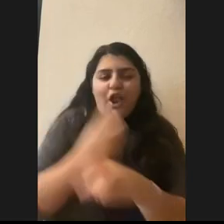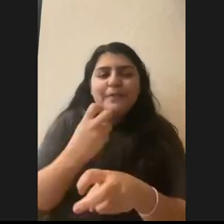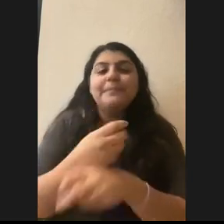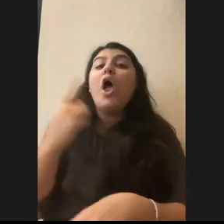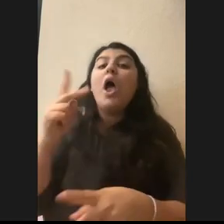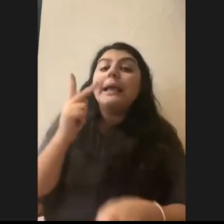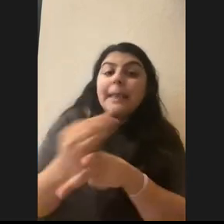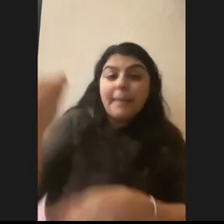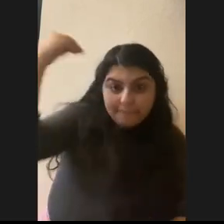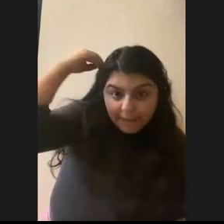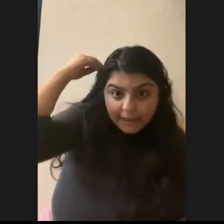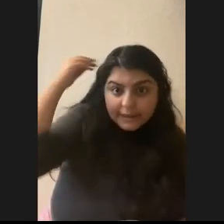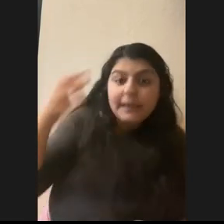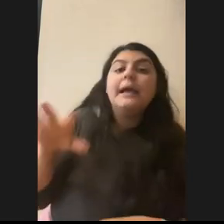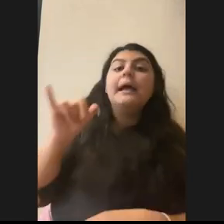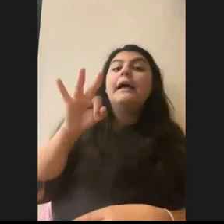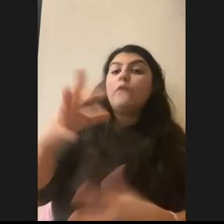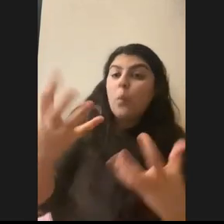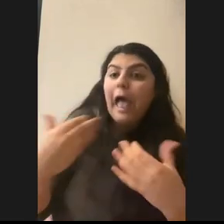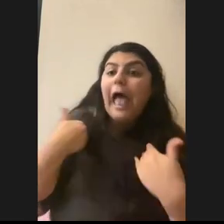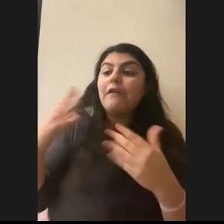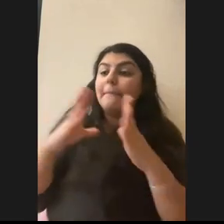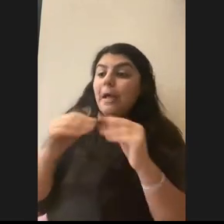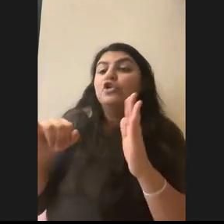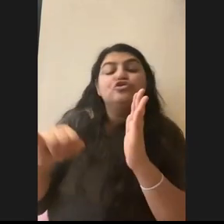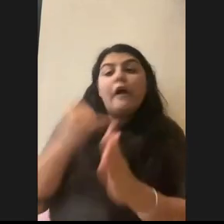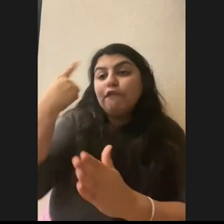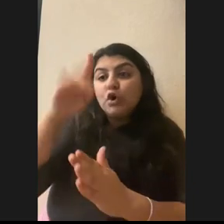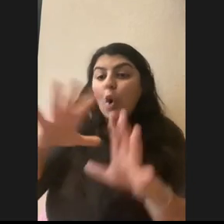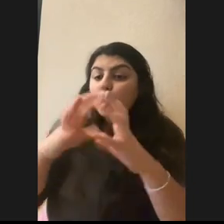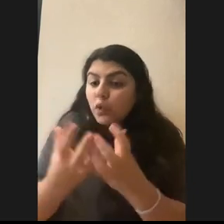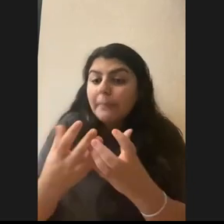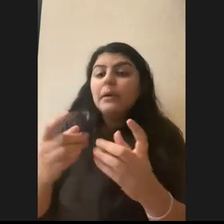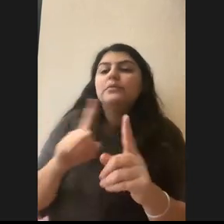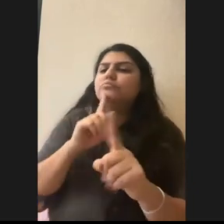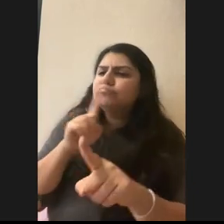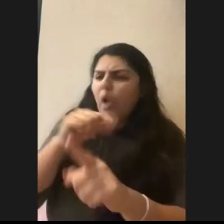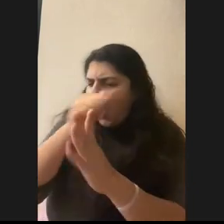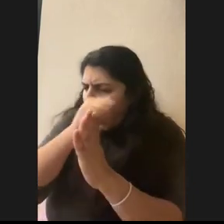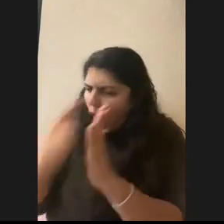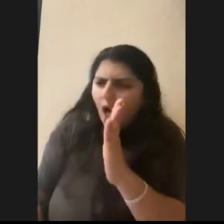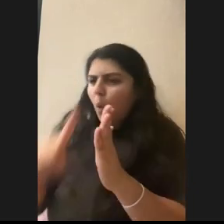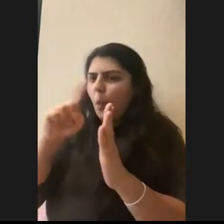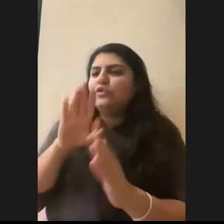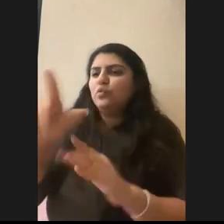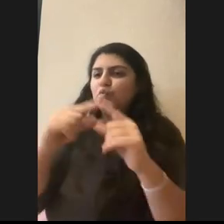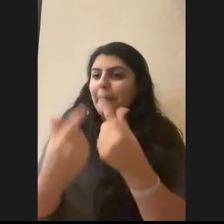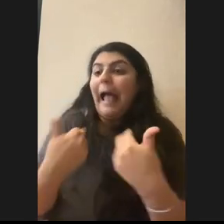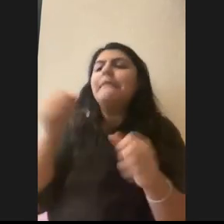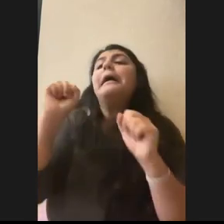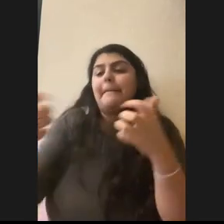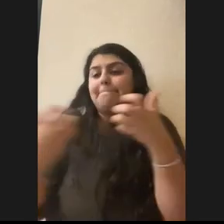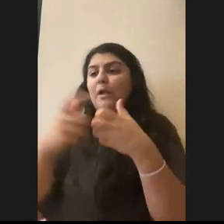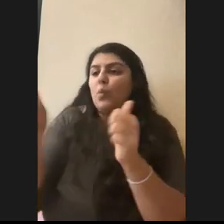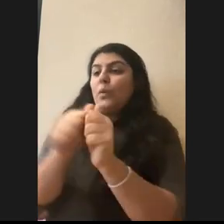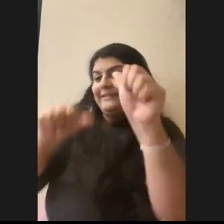folks, uh, if you want to have a session just for your group where you can answer every single question that your group has, we can match you with a scientist. That's what we're